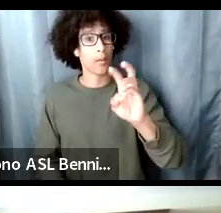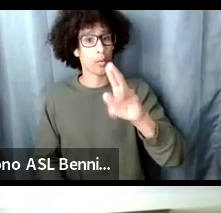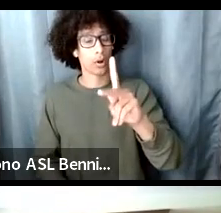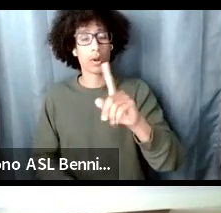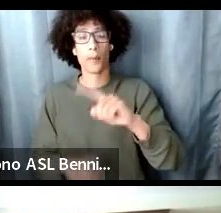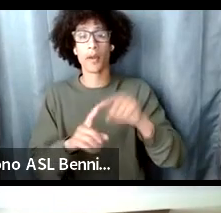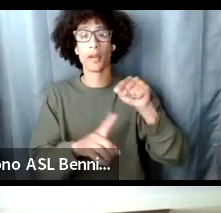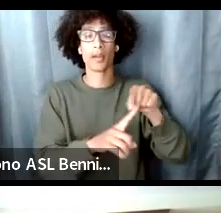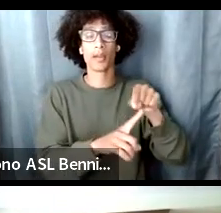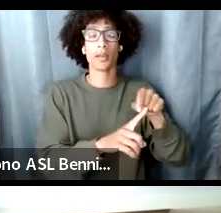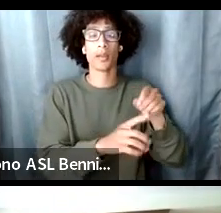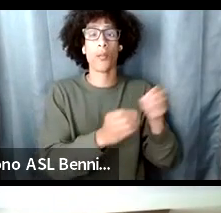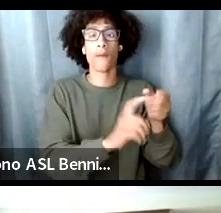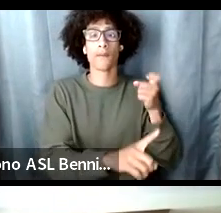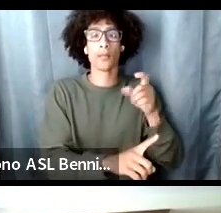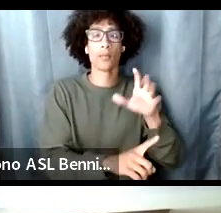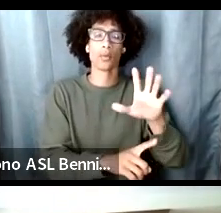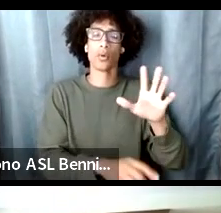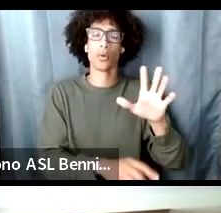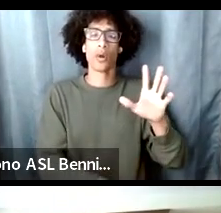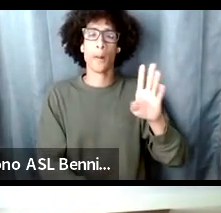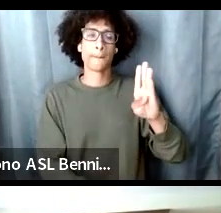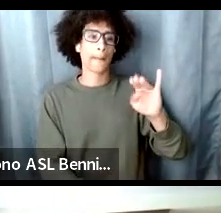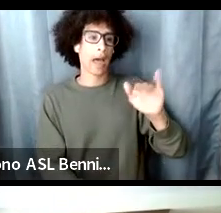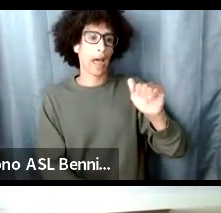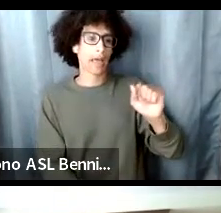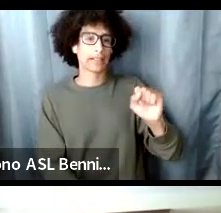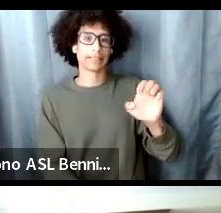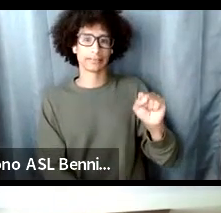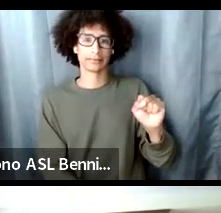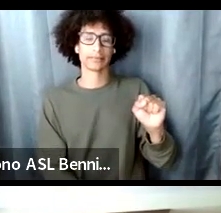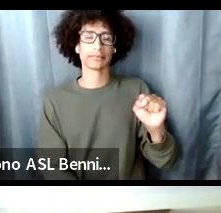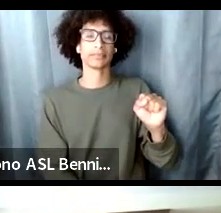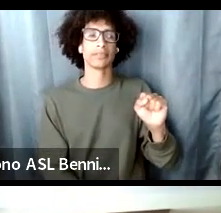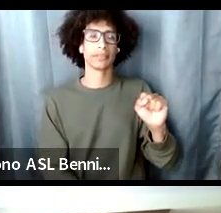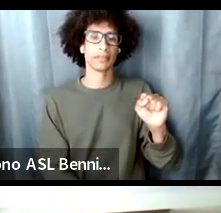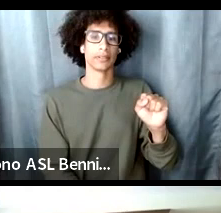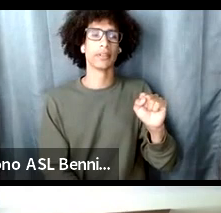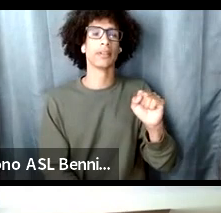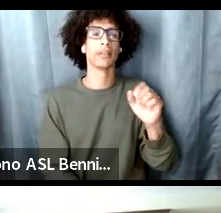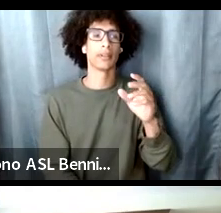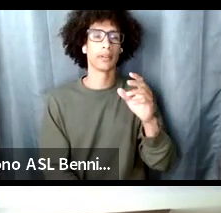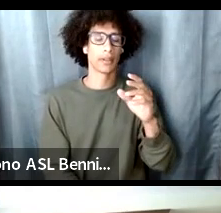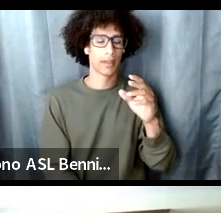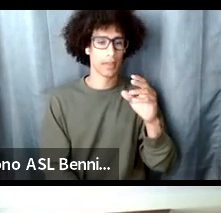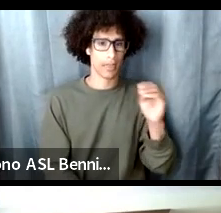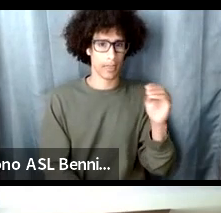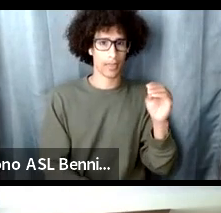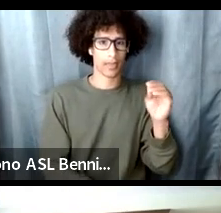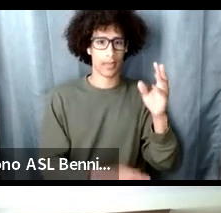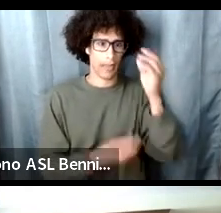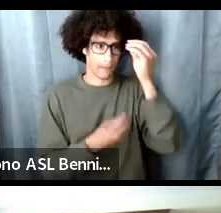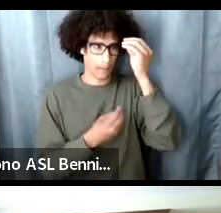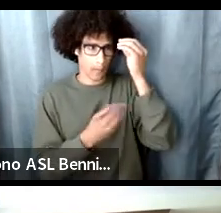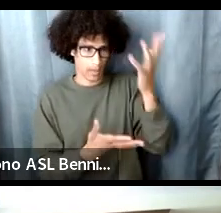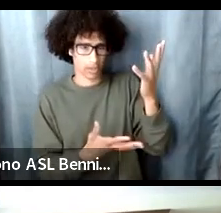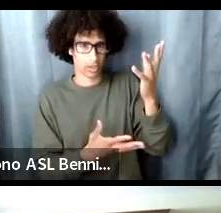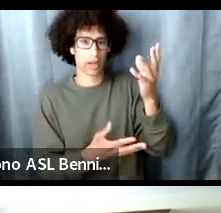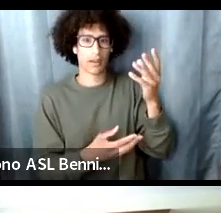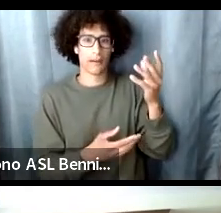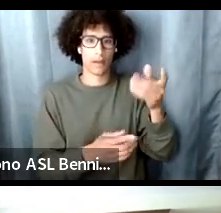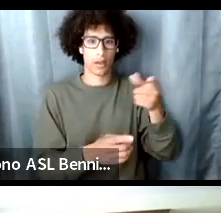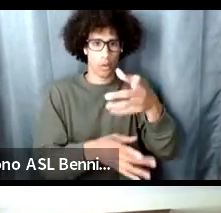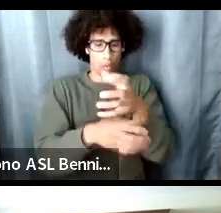by your um by the information given to you through living life right and so